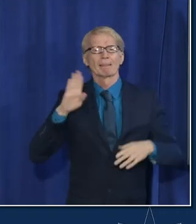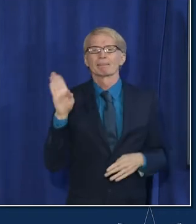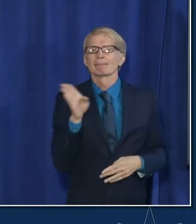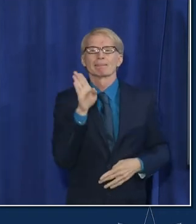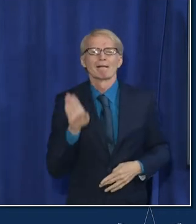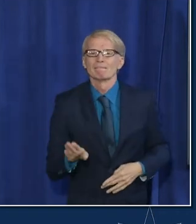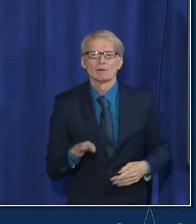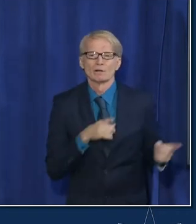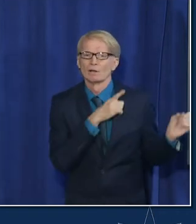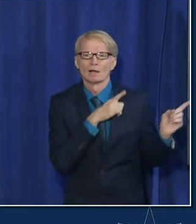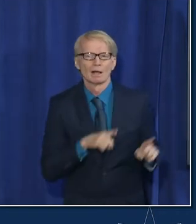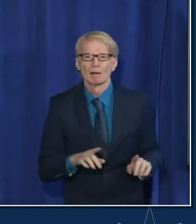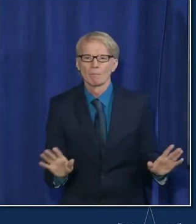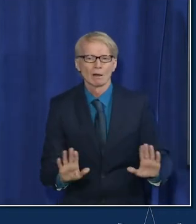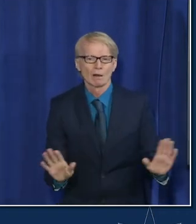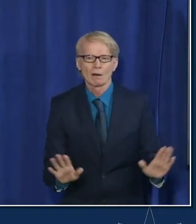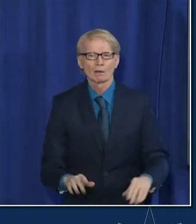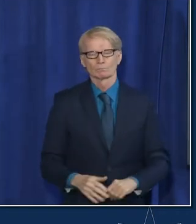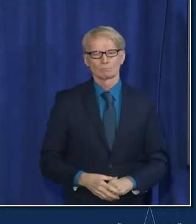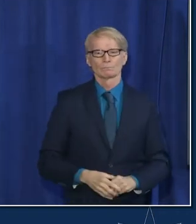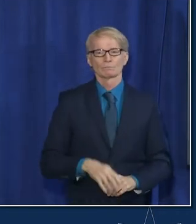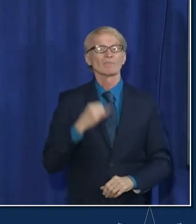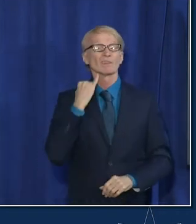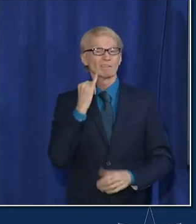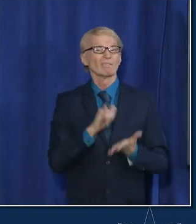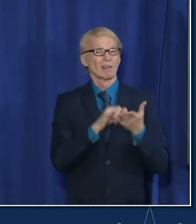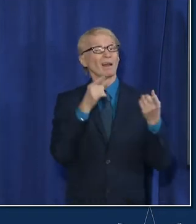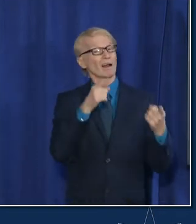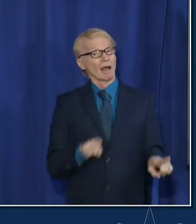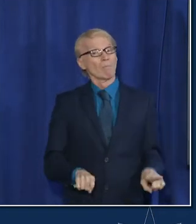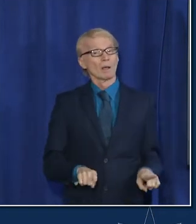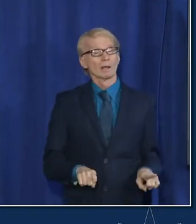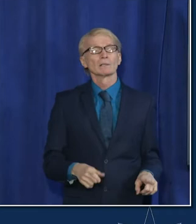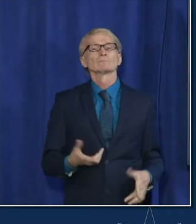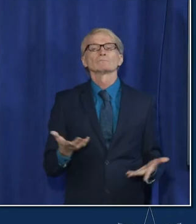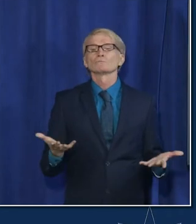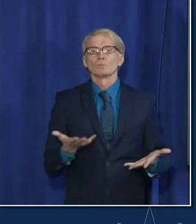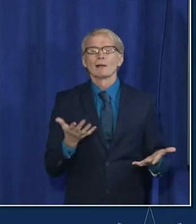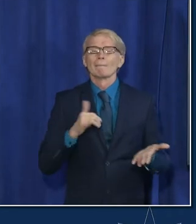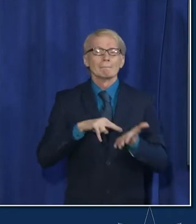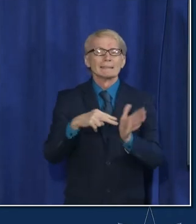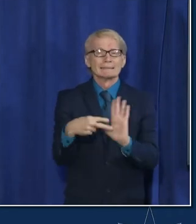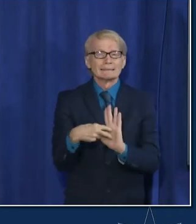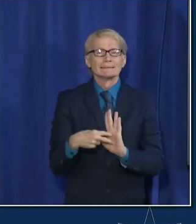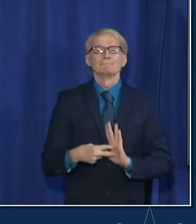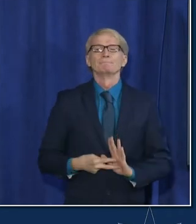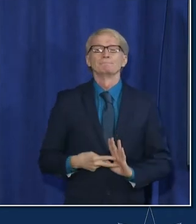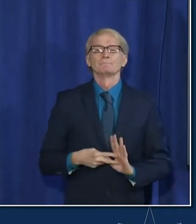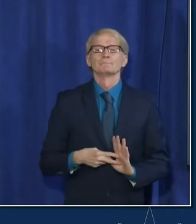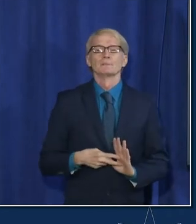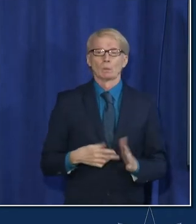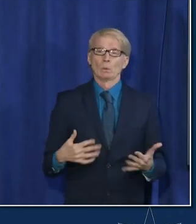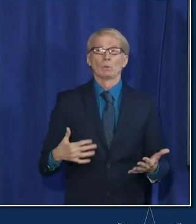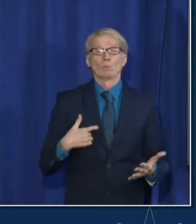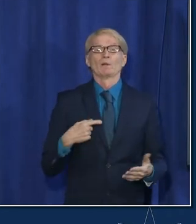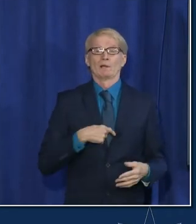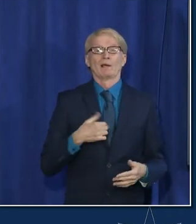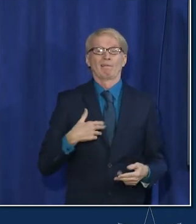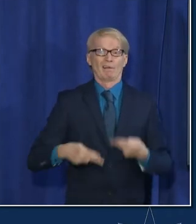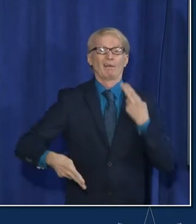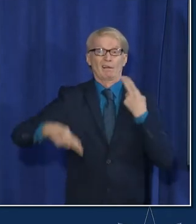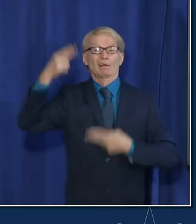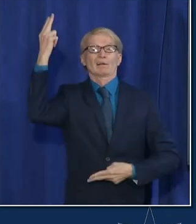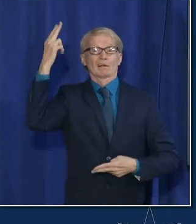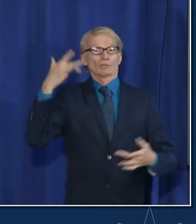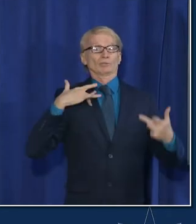these yet if we get a variant that is labeled a variant of high consequence literally that means we're highly concerned about it uh